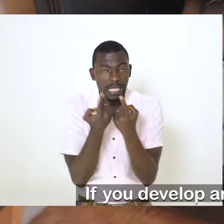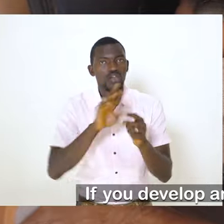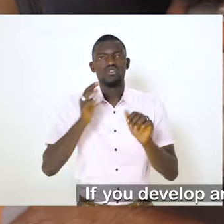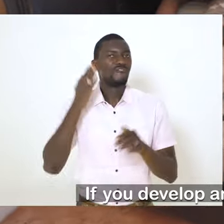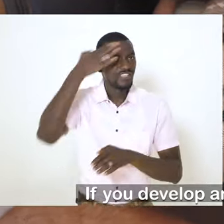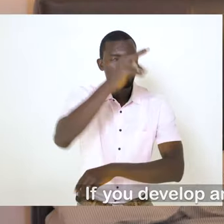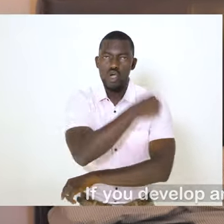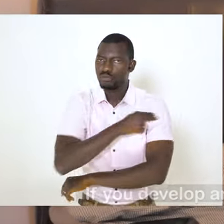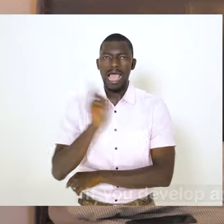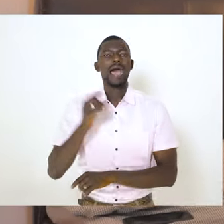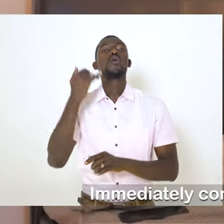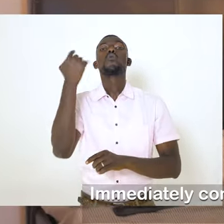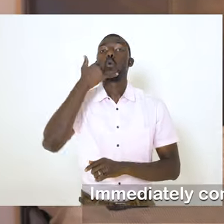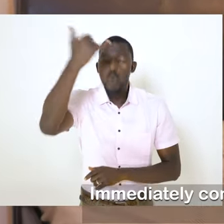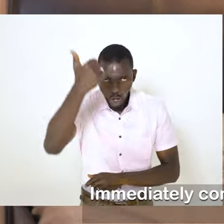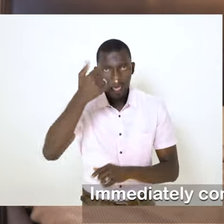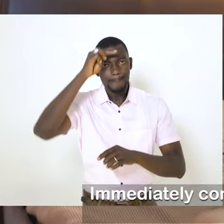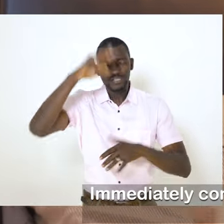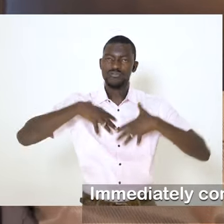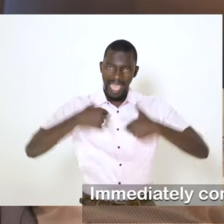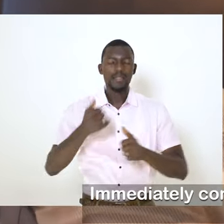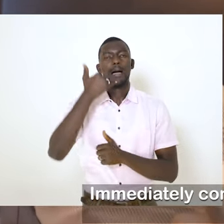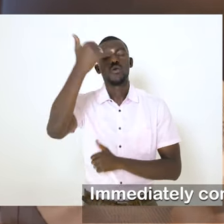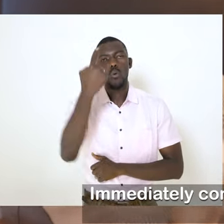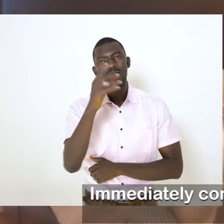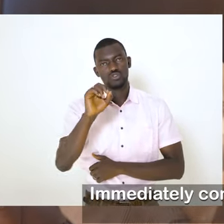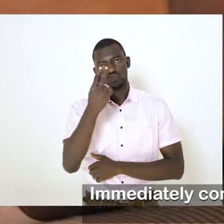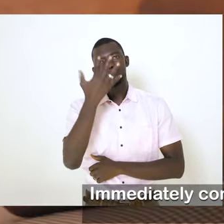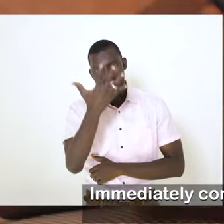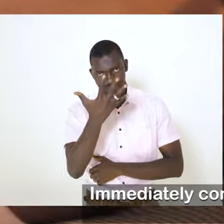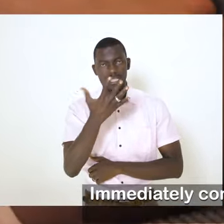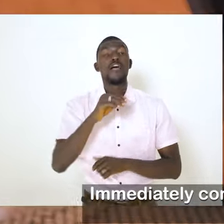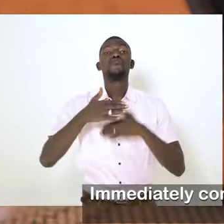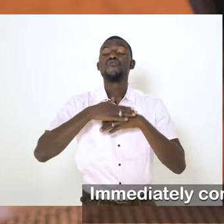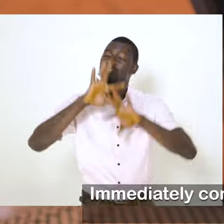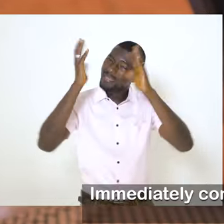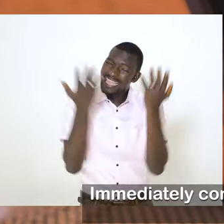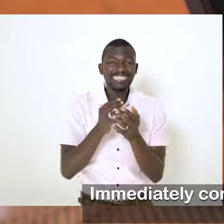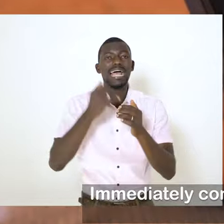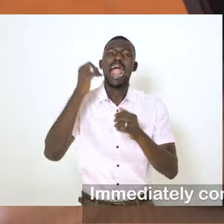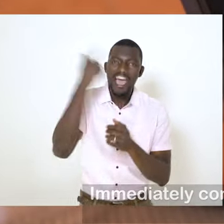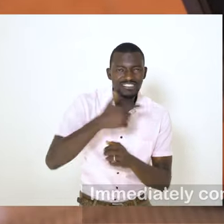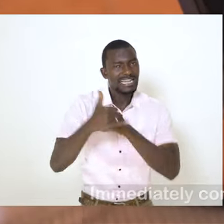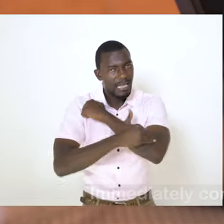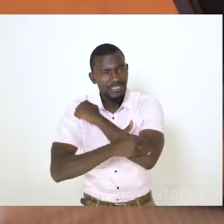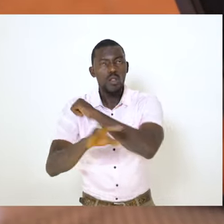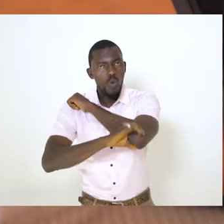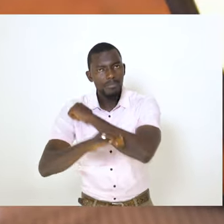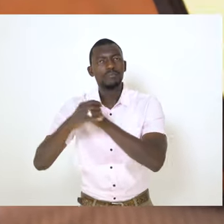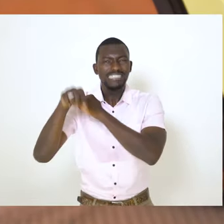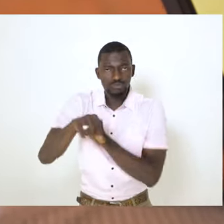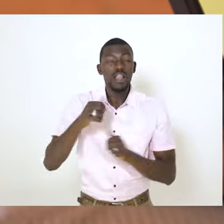do not visit a hospital or healthcare. Immediately contact the Ministry of Health by calling 1025 from any network free of